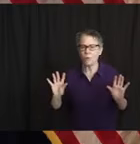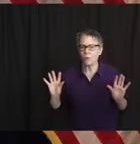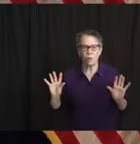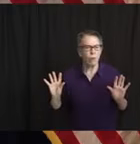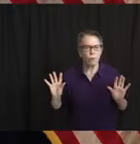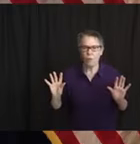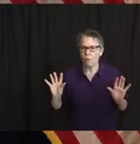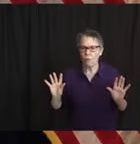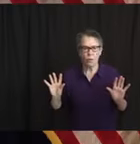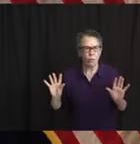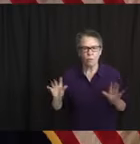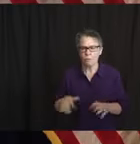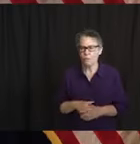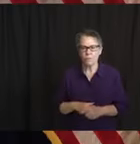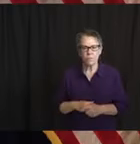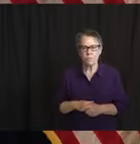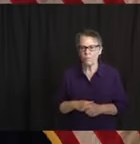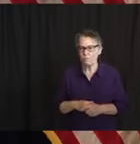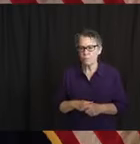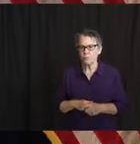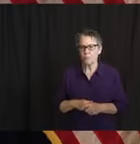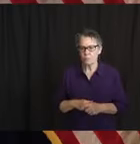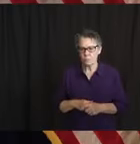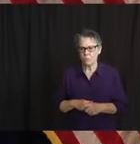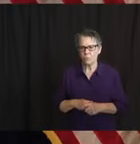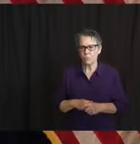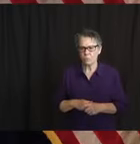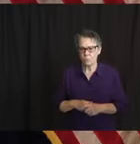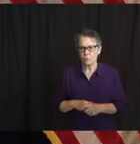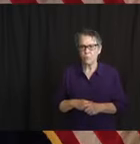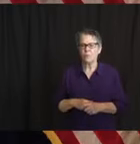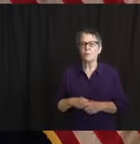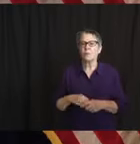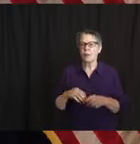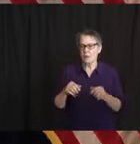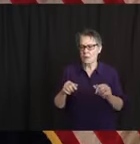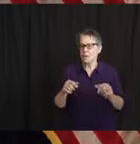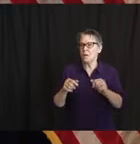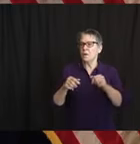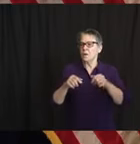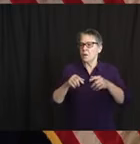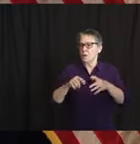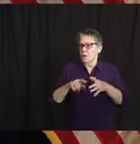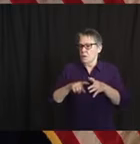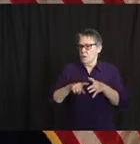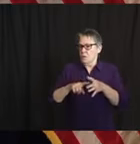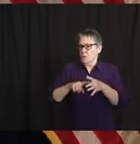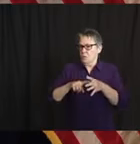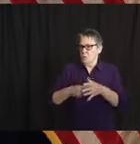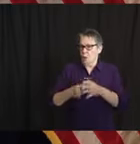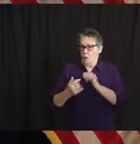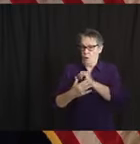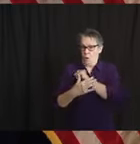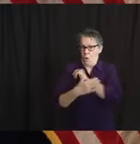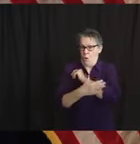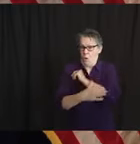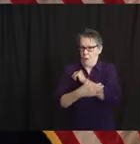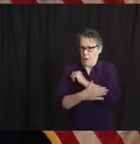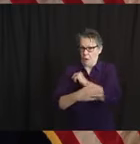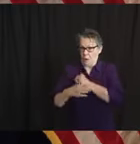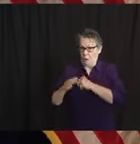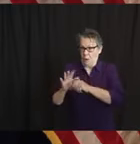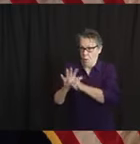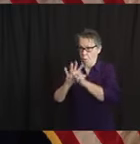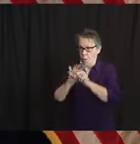reality as we sit here and speak. We want to make sure that folks are getting called and